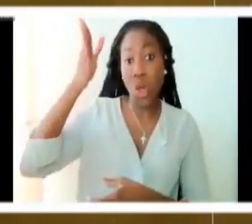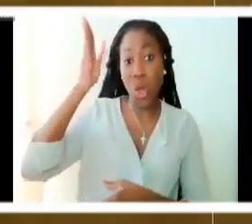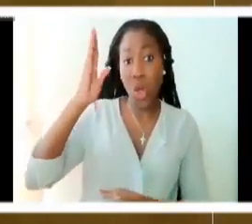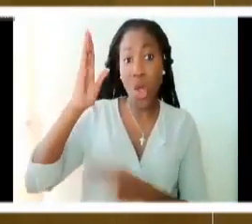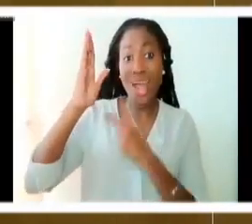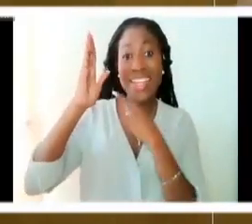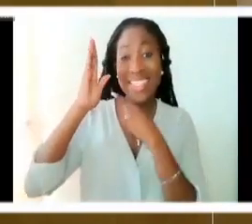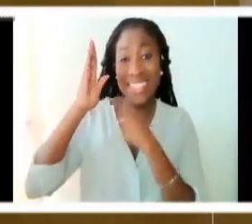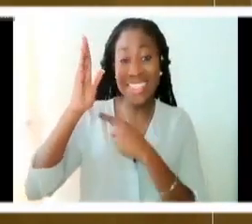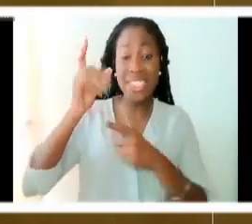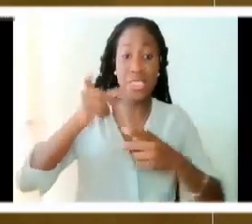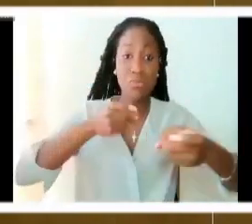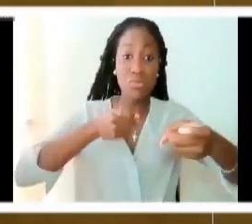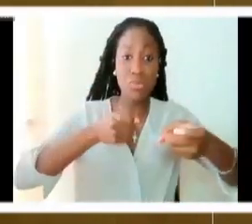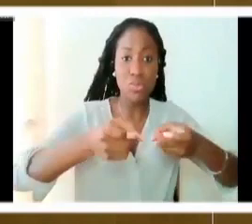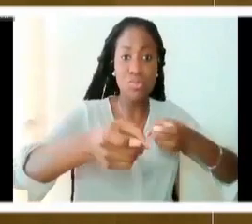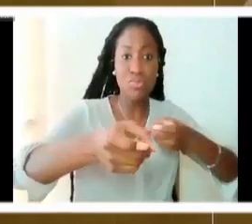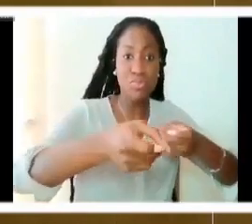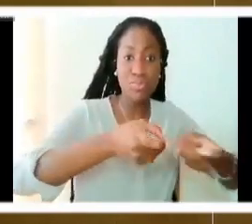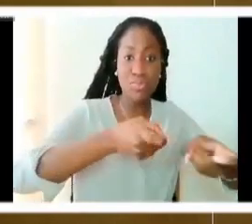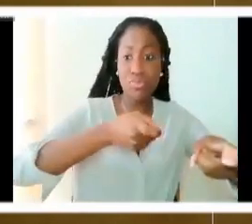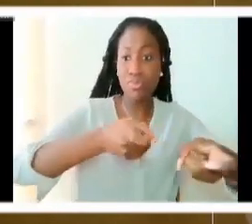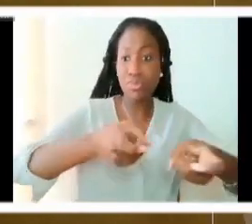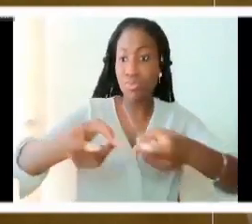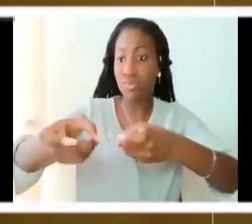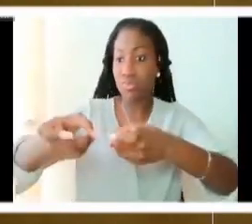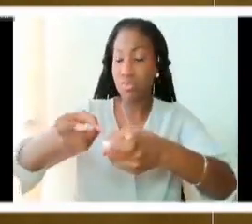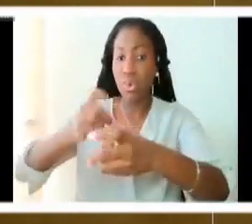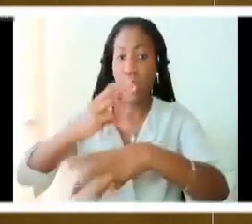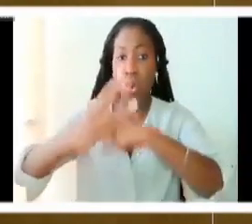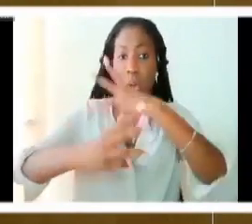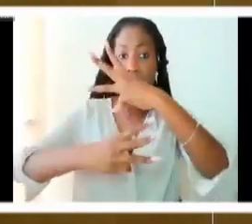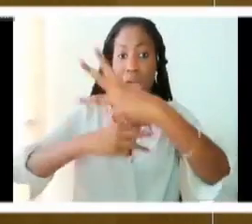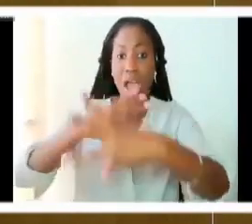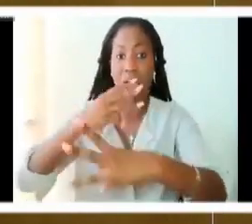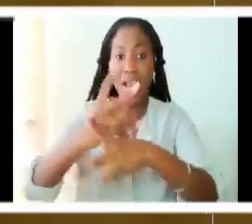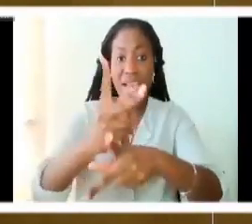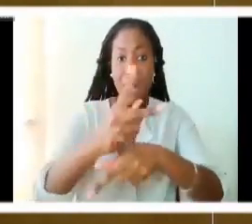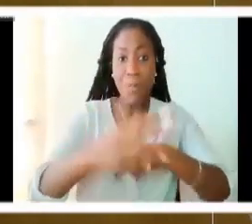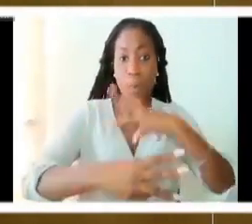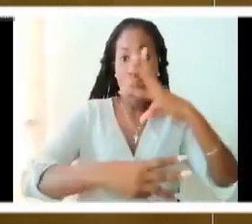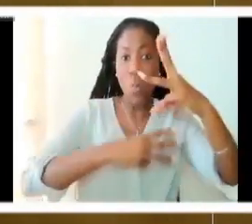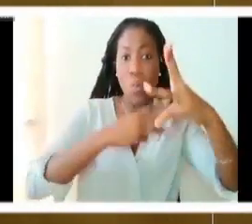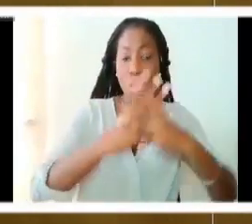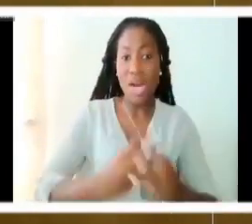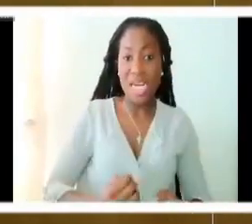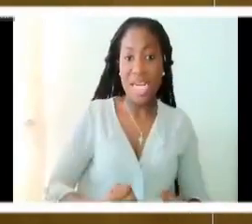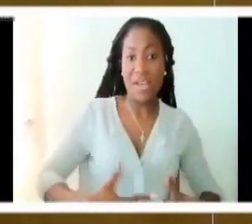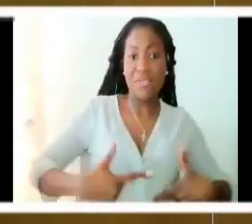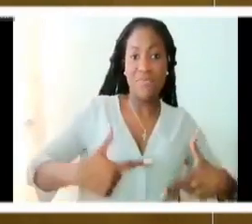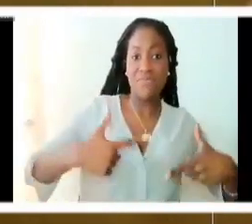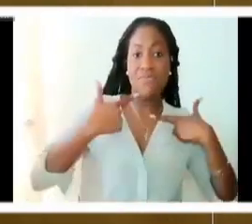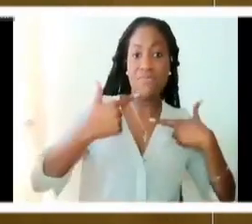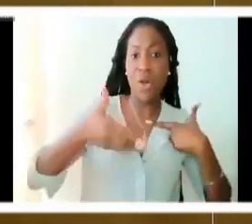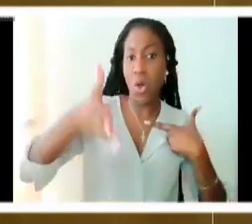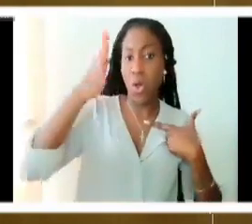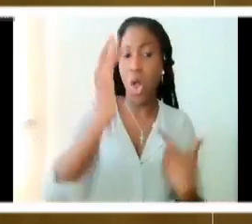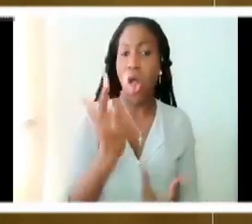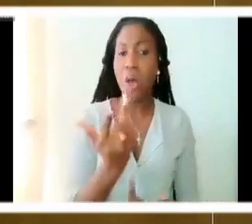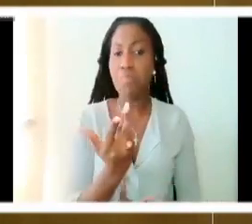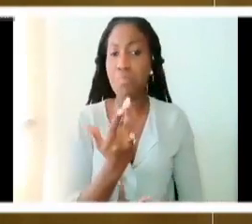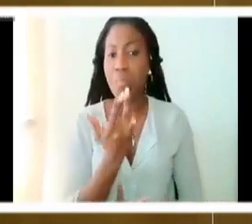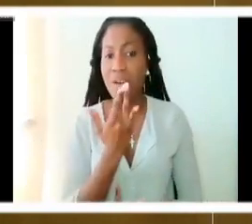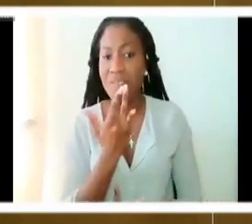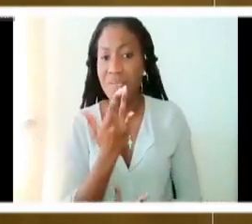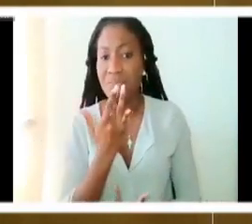now. And not only does God sustain the world, God has taken a preferential love for a people called Israel.